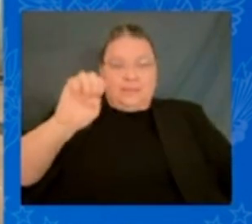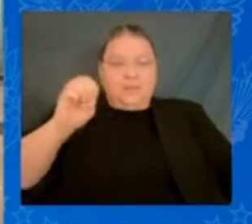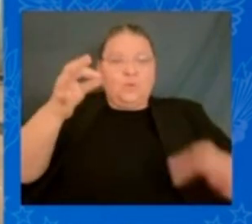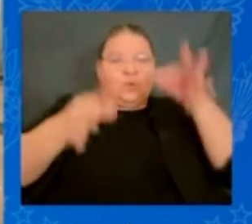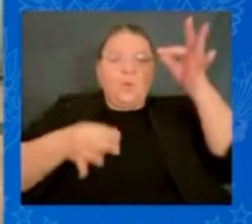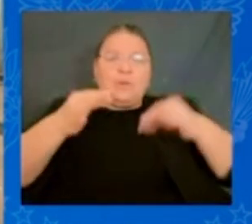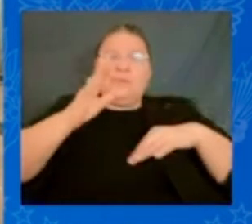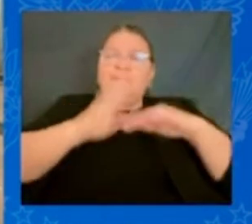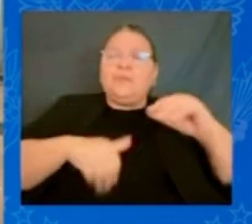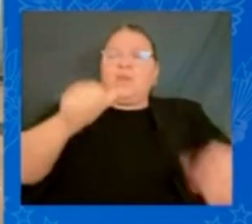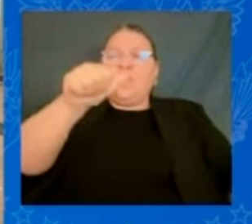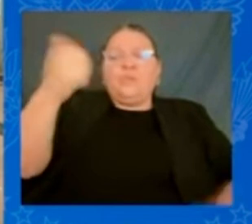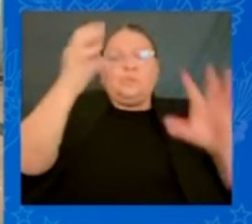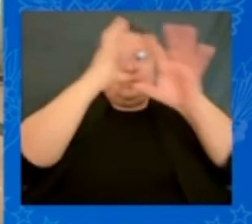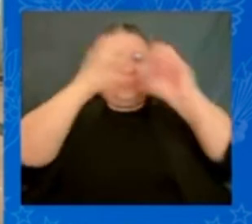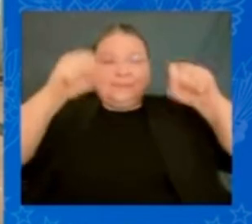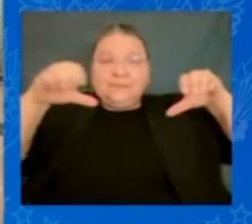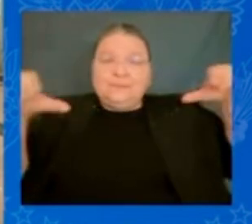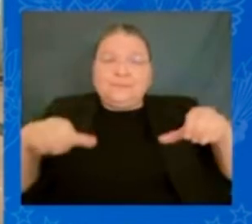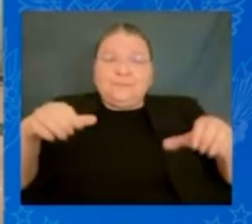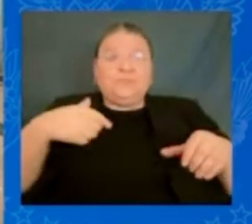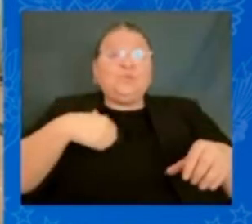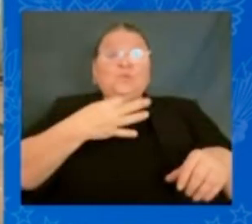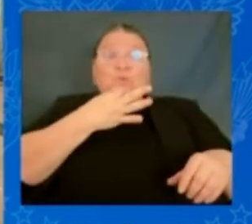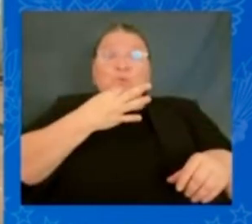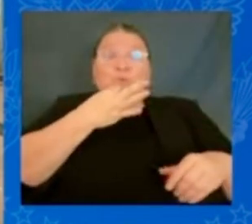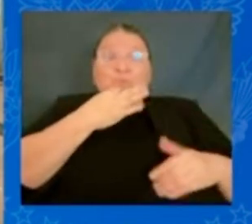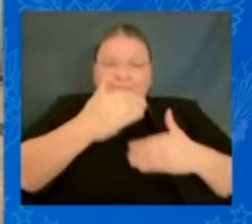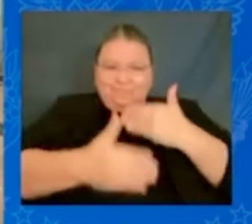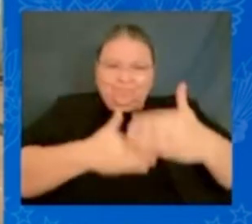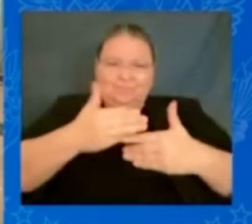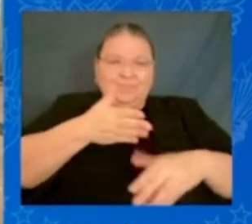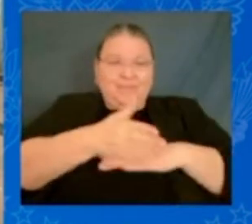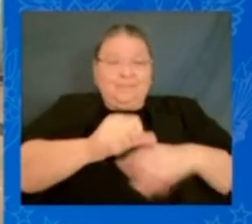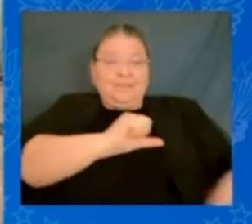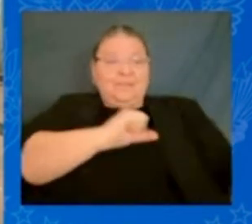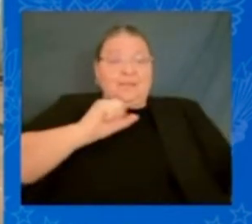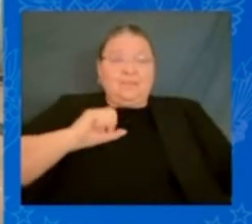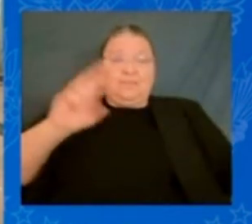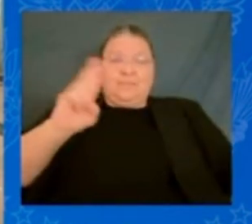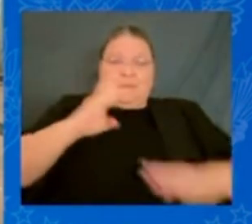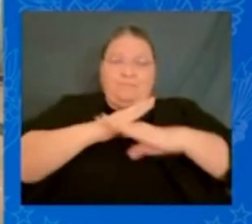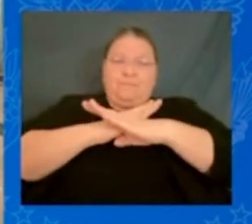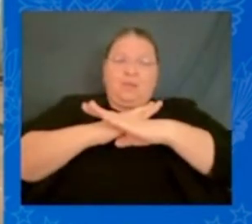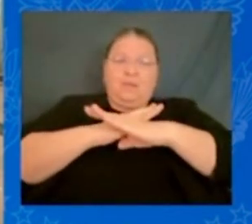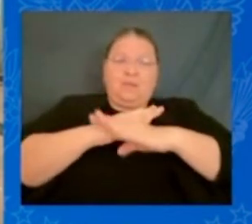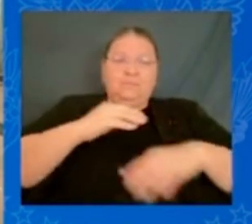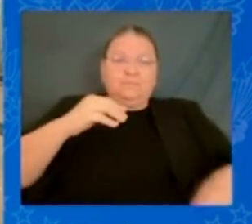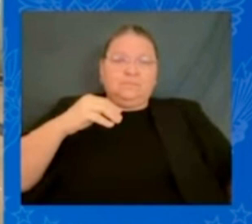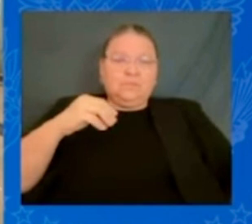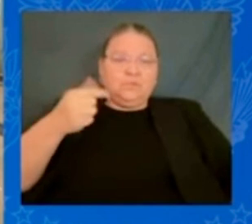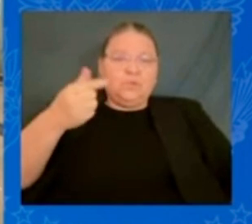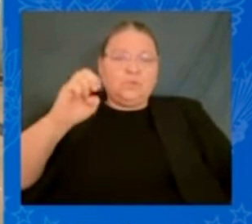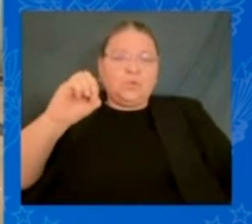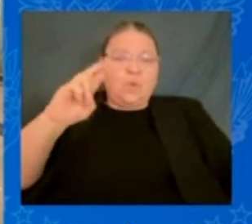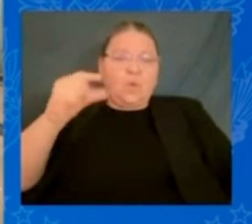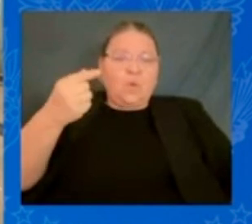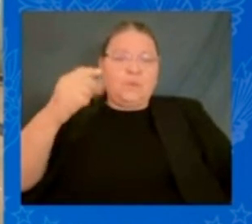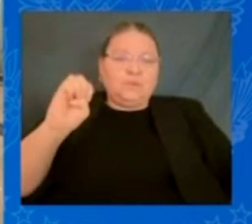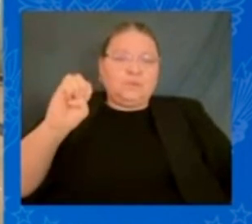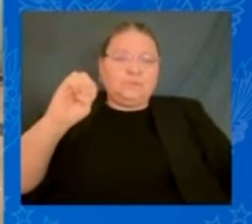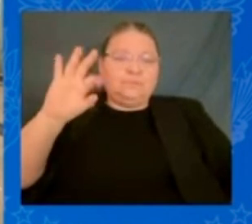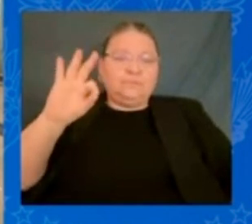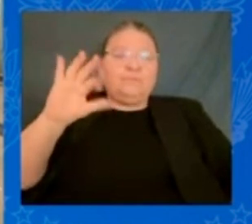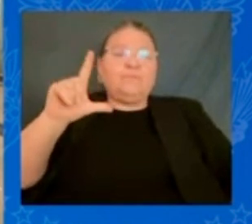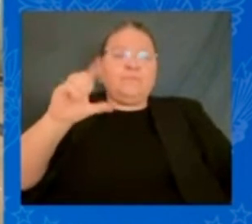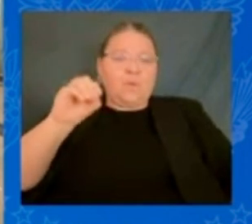After Senate Republicans blocked the George Floyd Justin Policing Act last year, I